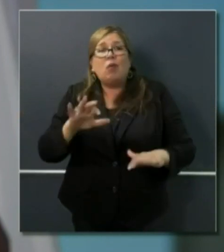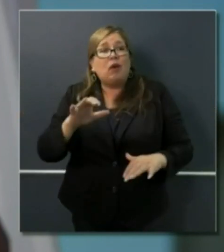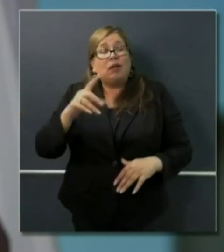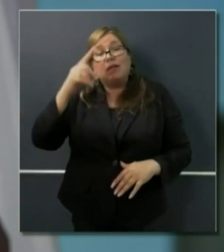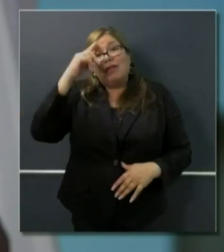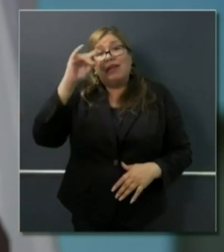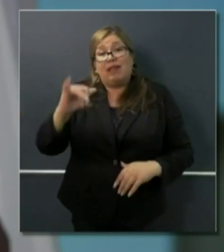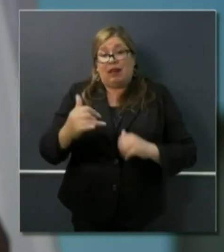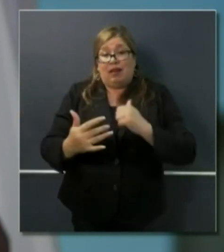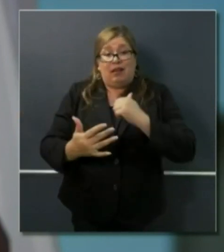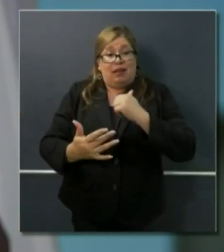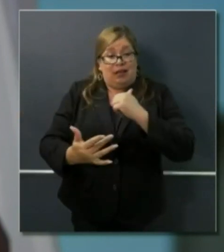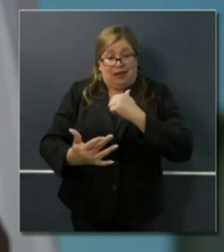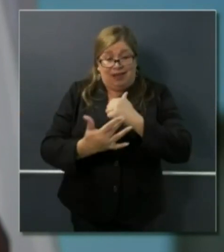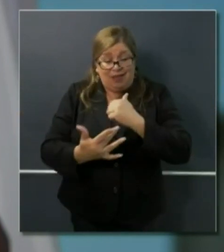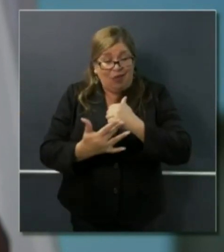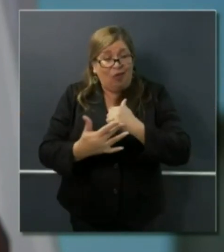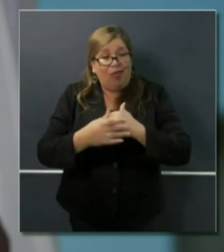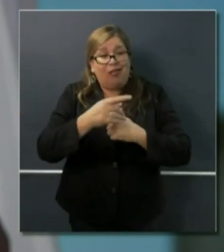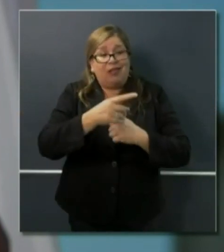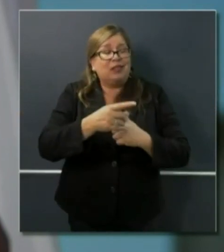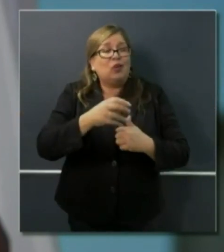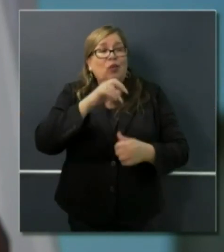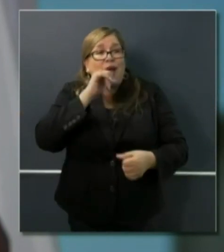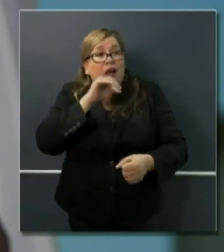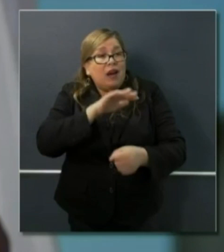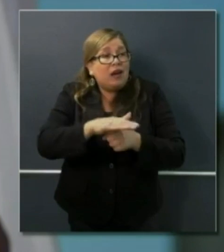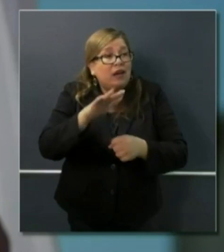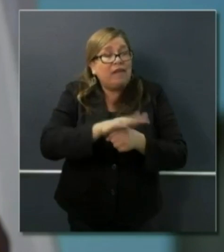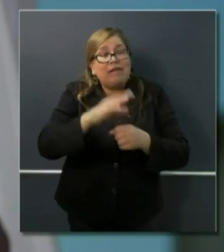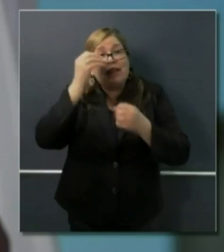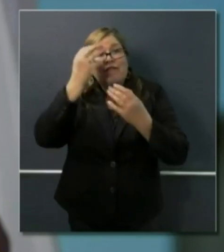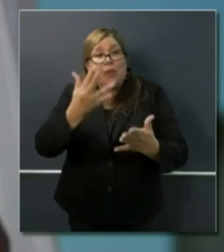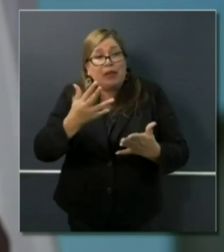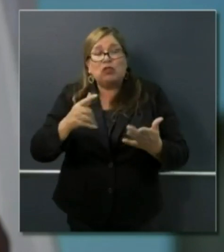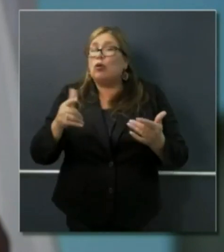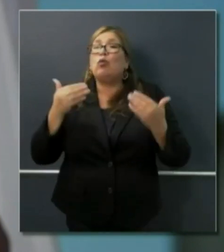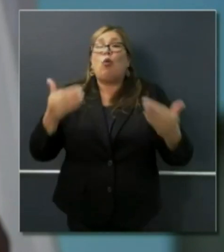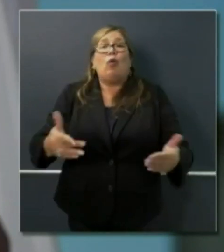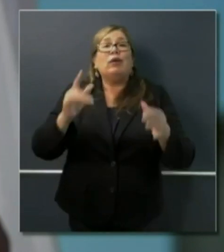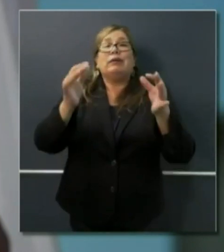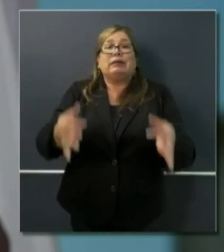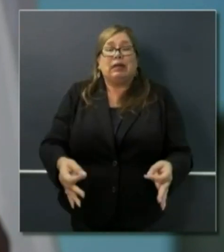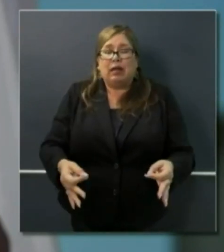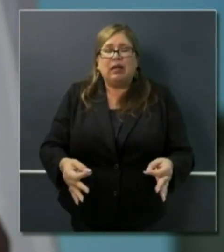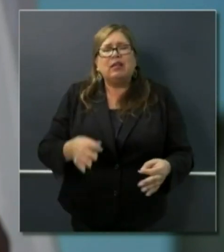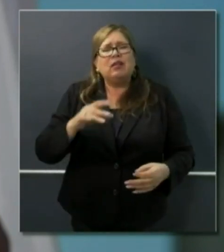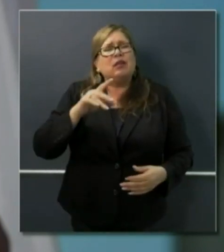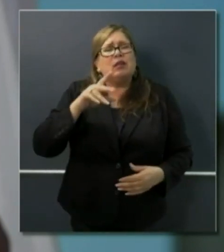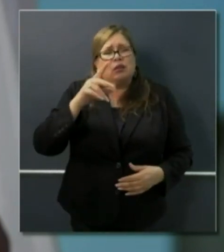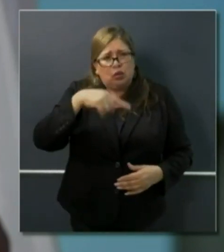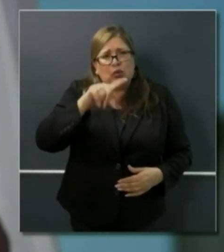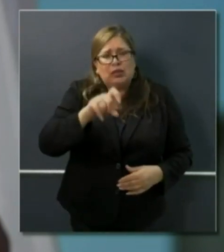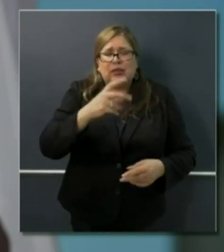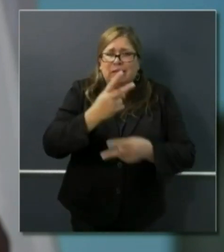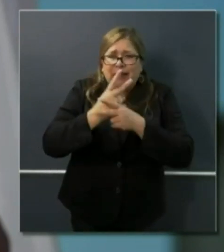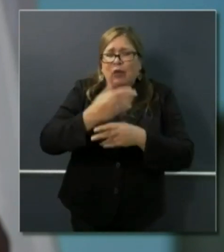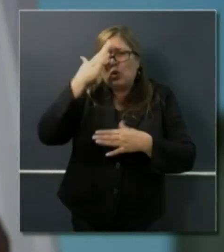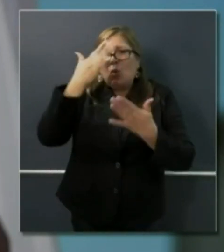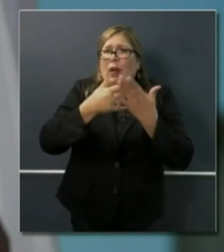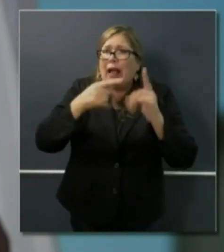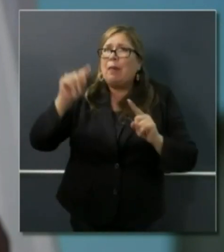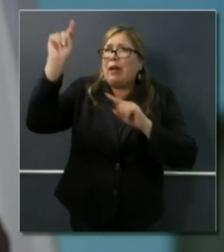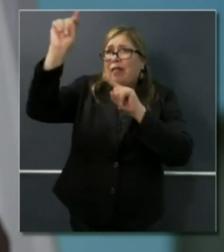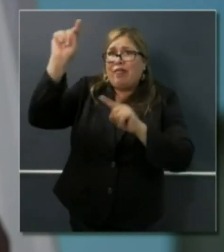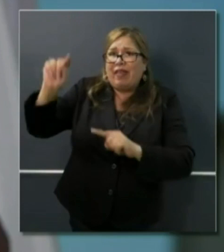and inadequate data collection to make determinations of what's really happening on the ground. I thought that was a very helpful insight.